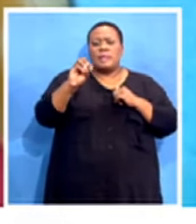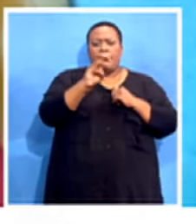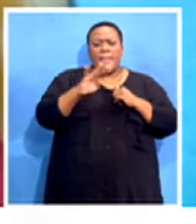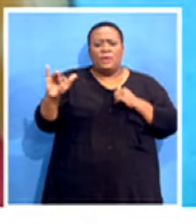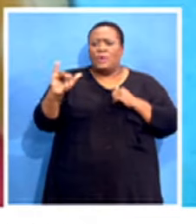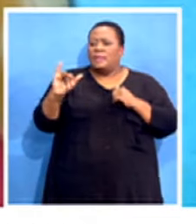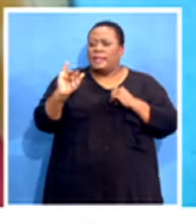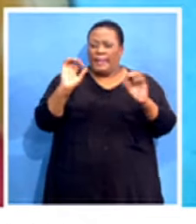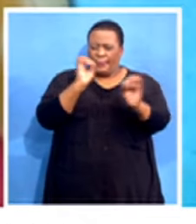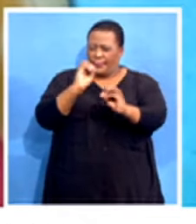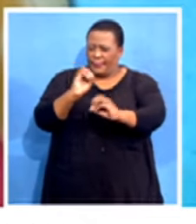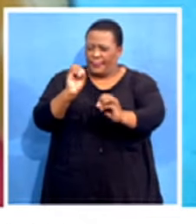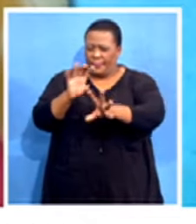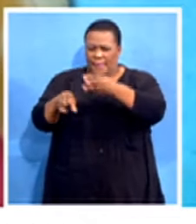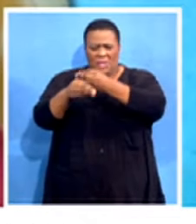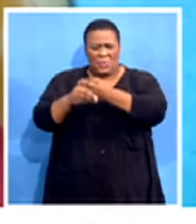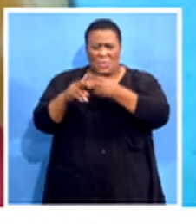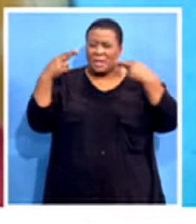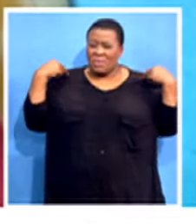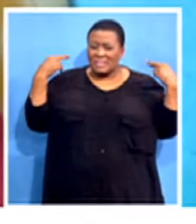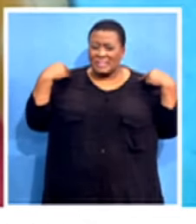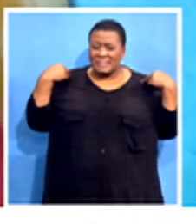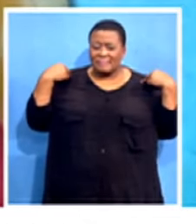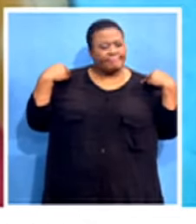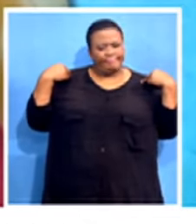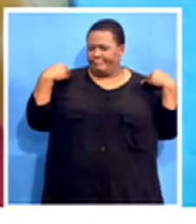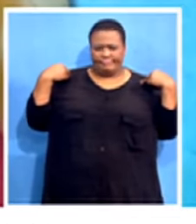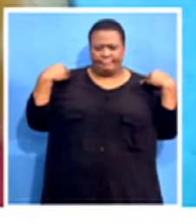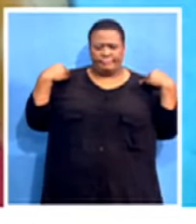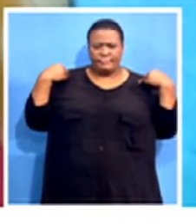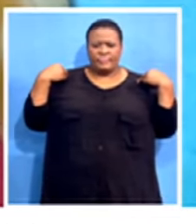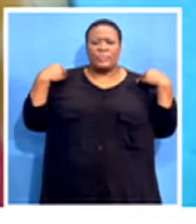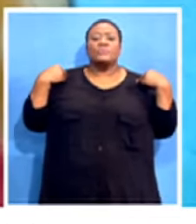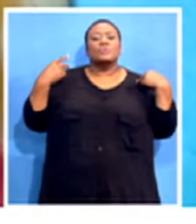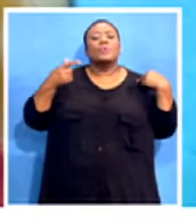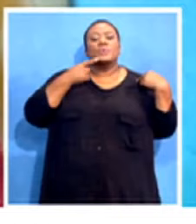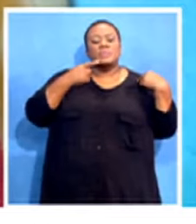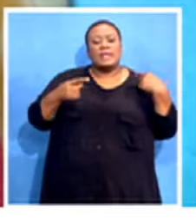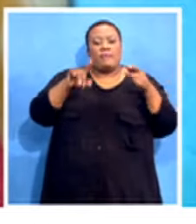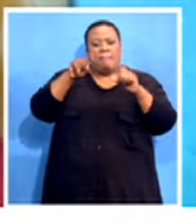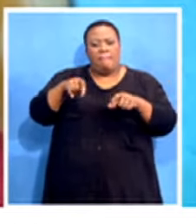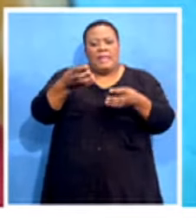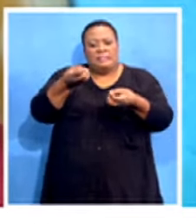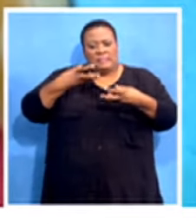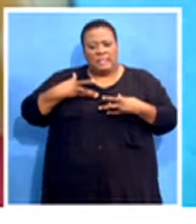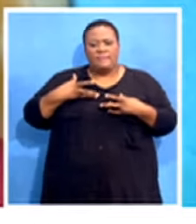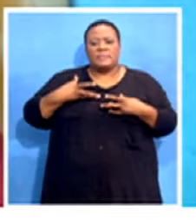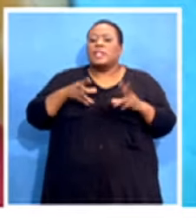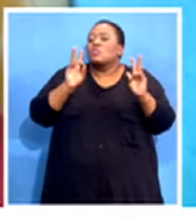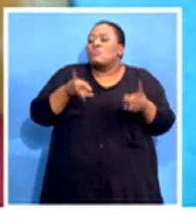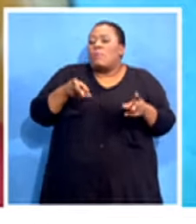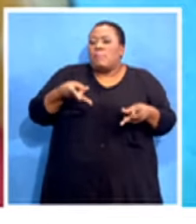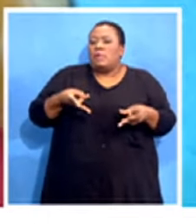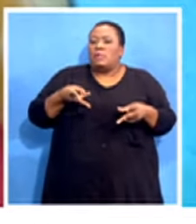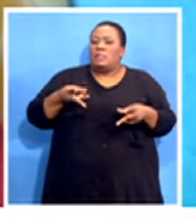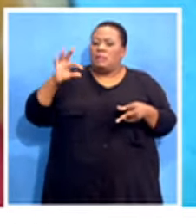for nurses, not even two cents for public servants. We are ordinarily receiving what was due to us in terms of the normal monies that was